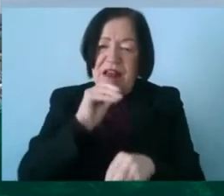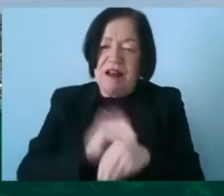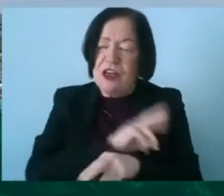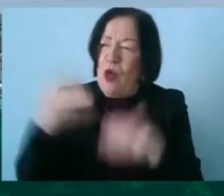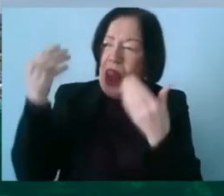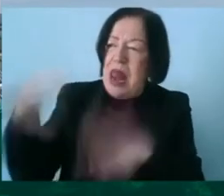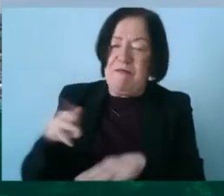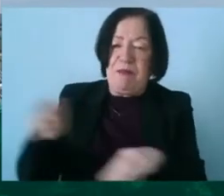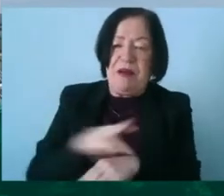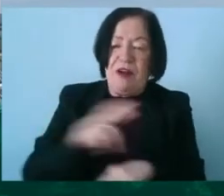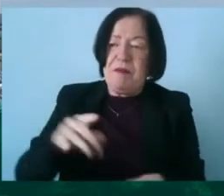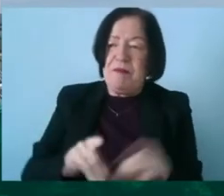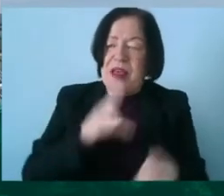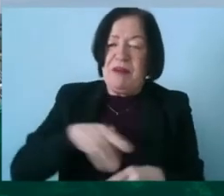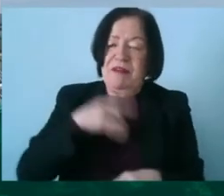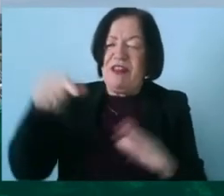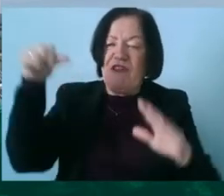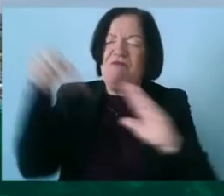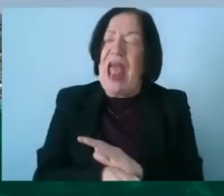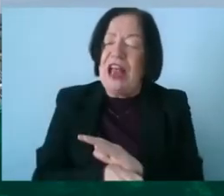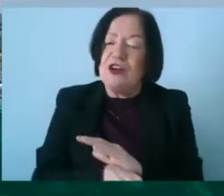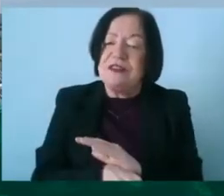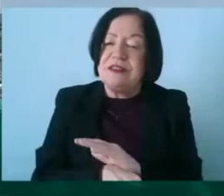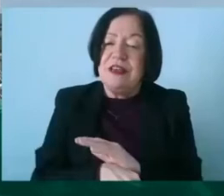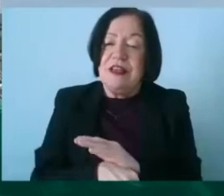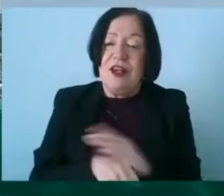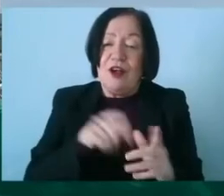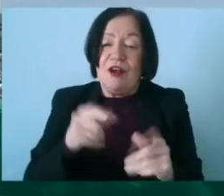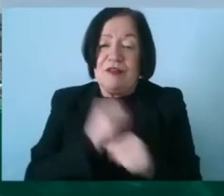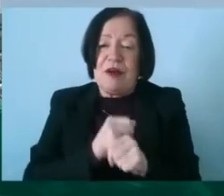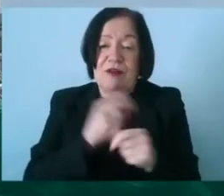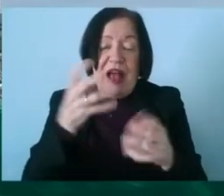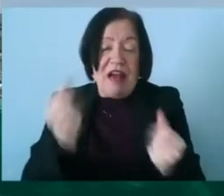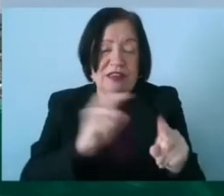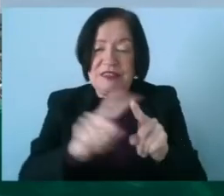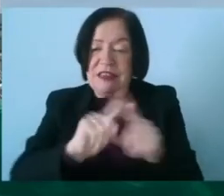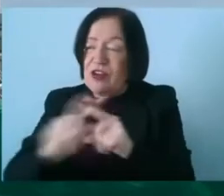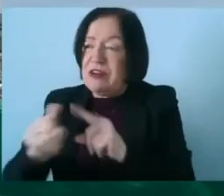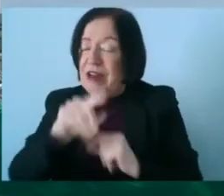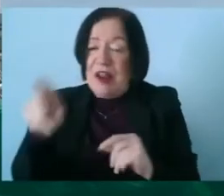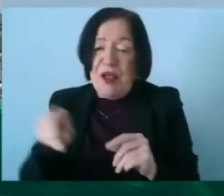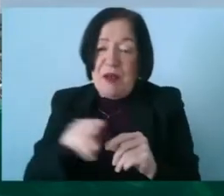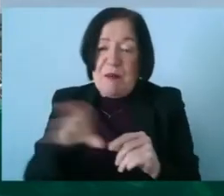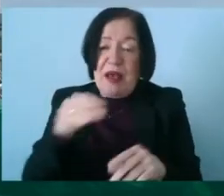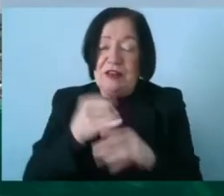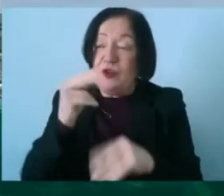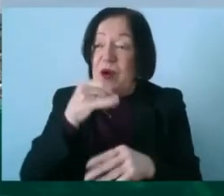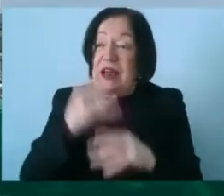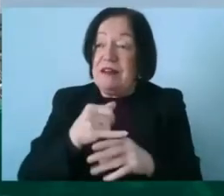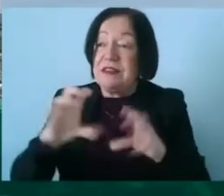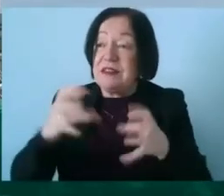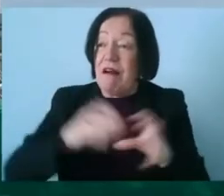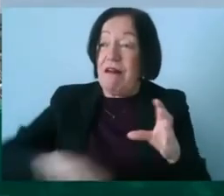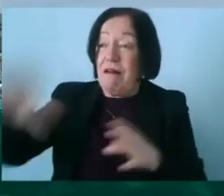make people feel as though they're failures but but when it comes to facilities joanne within soccer on the island of ireland uh